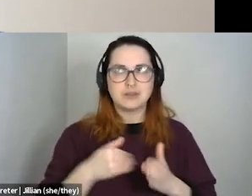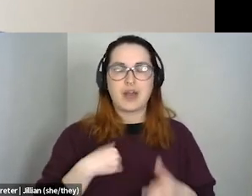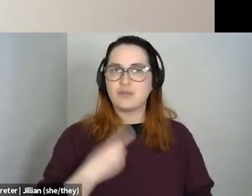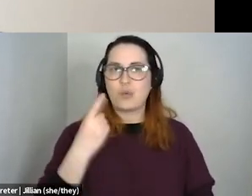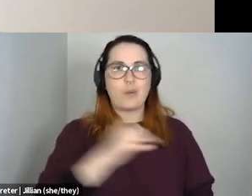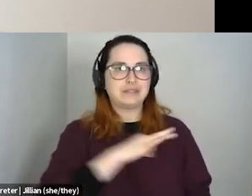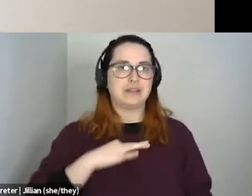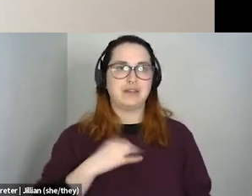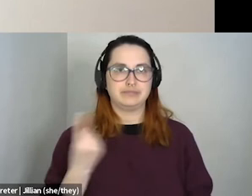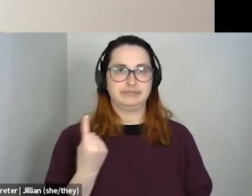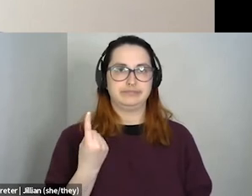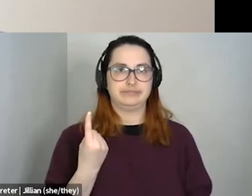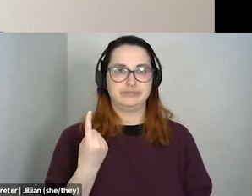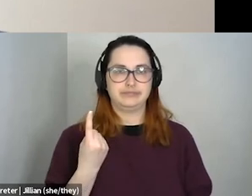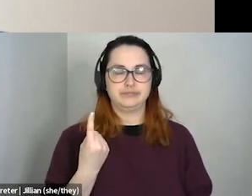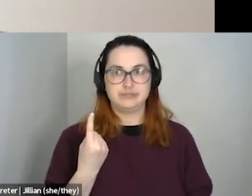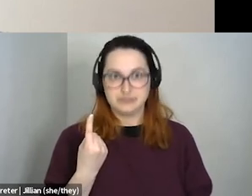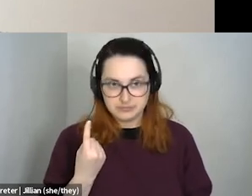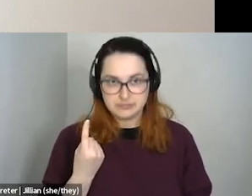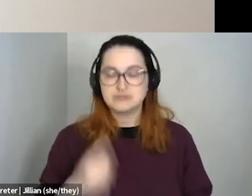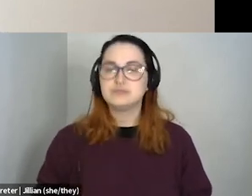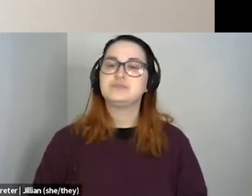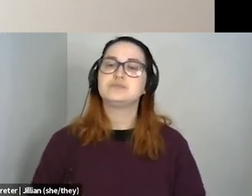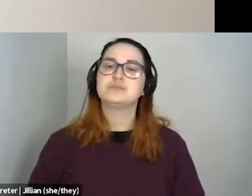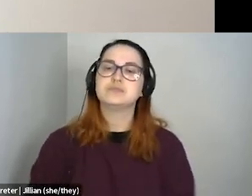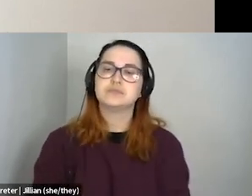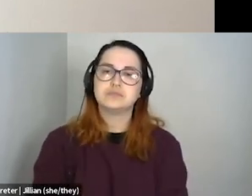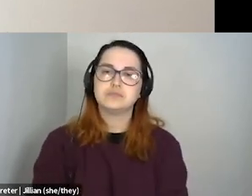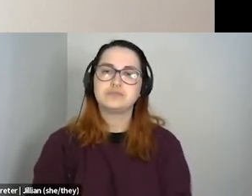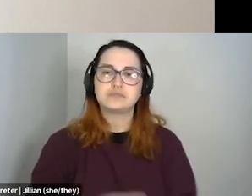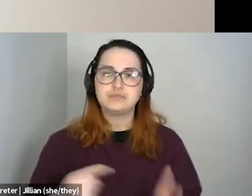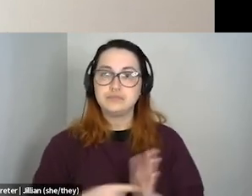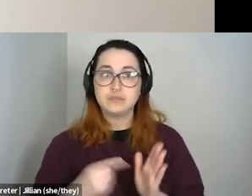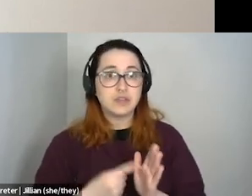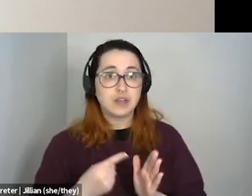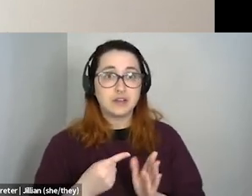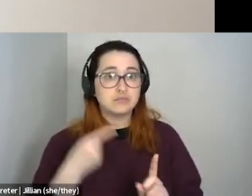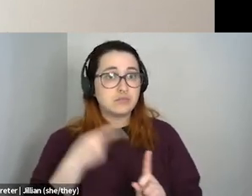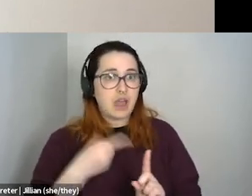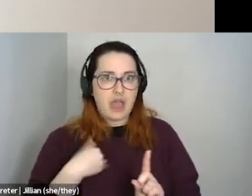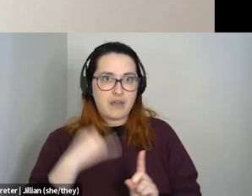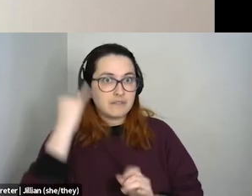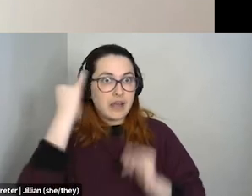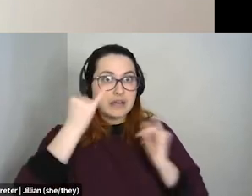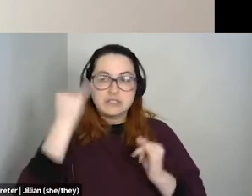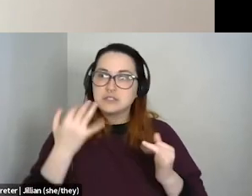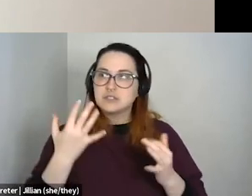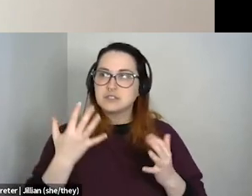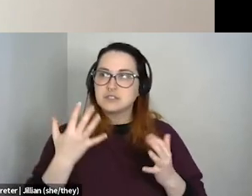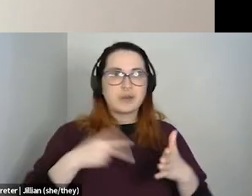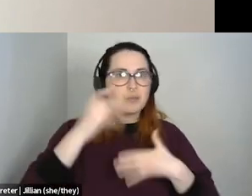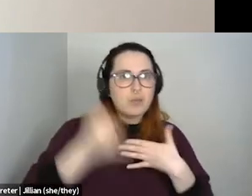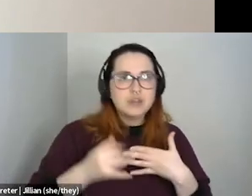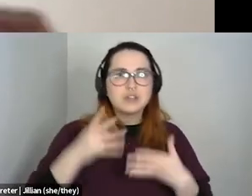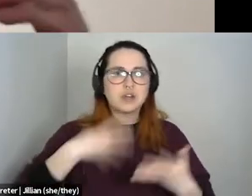So, you know, they're, they're doing so much work. They sometimes have, you know, ideas about things they want to start in terms of social groups or in